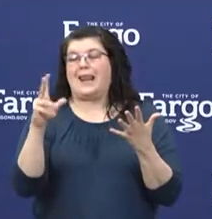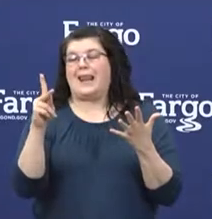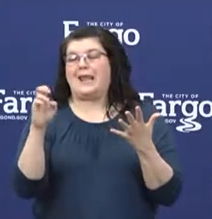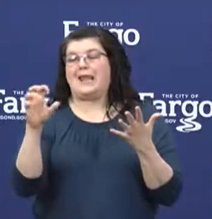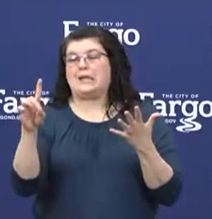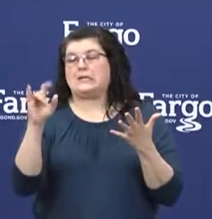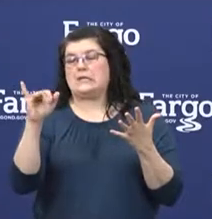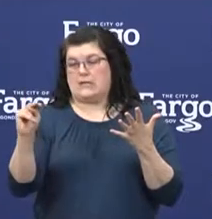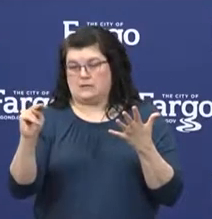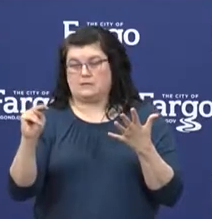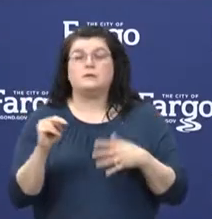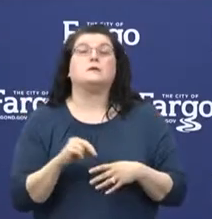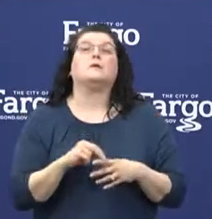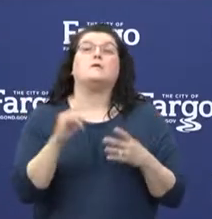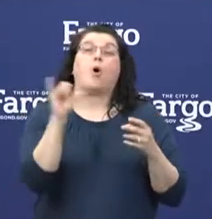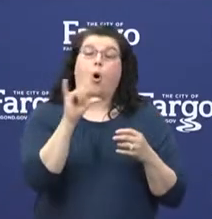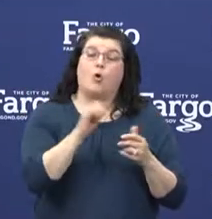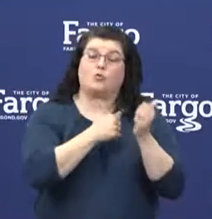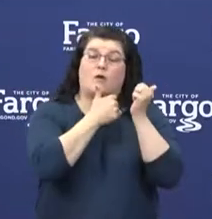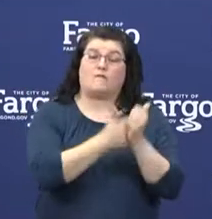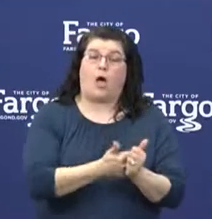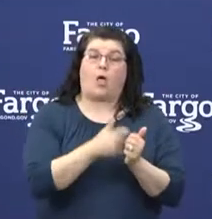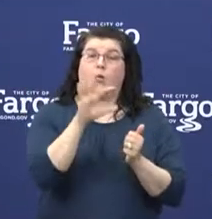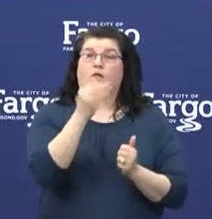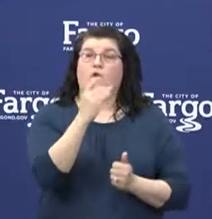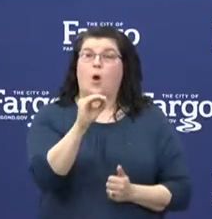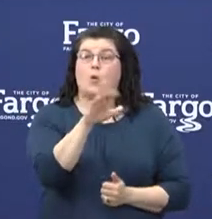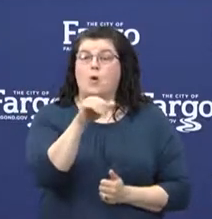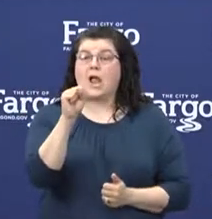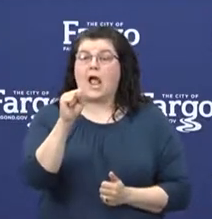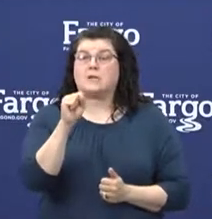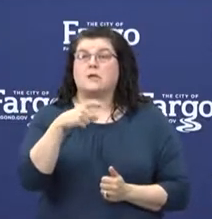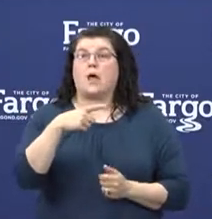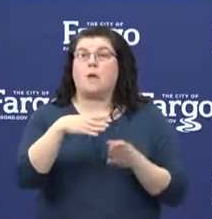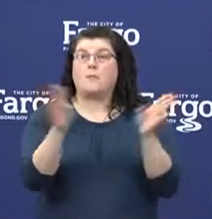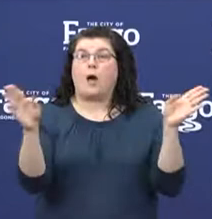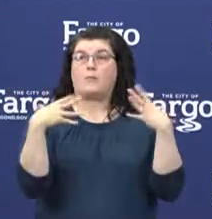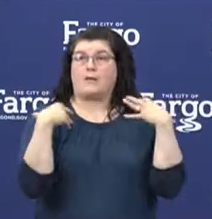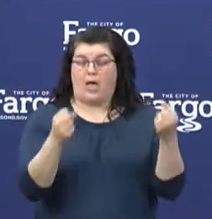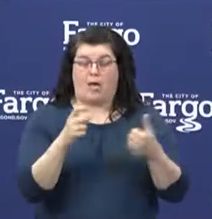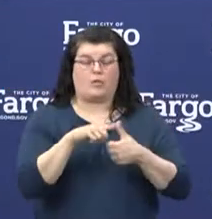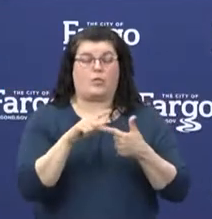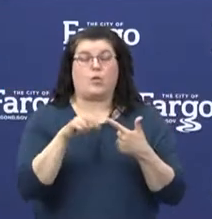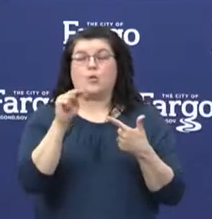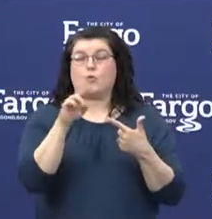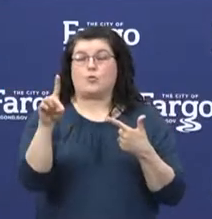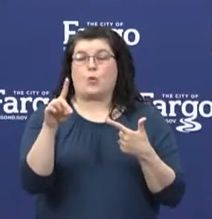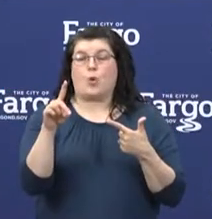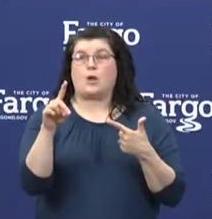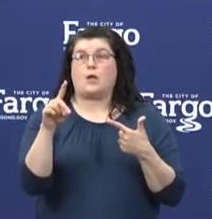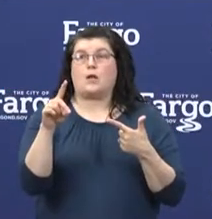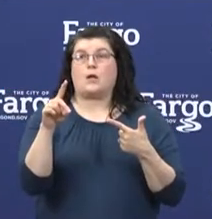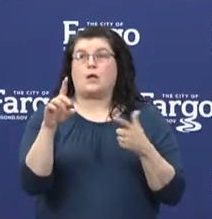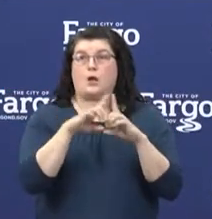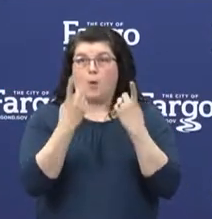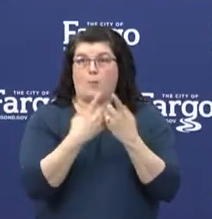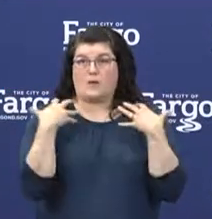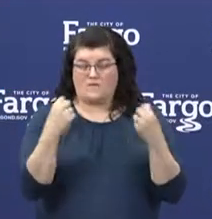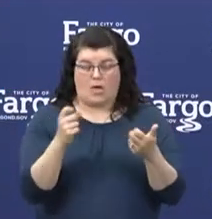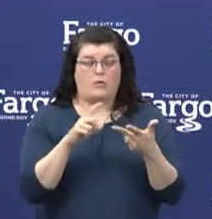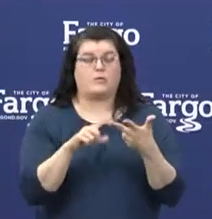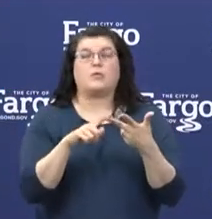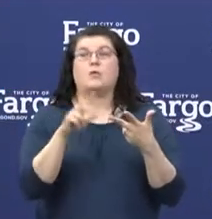FargoCast Public Health, the North Dakota Department of Health, the North Dakota Department of Commerce, and North Dakota Response